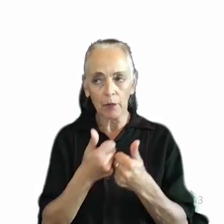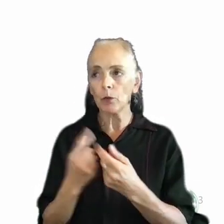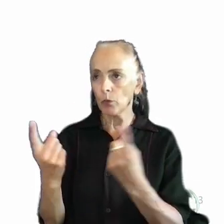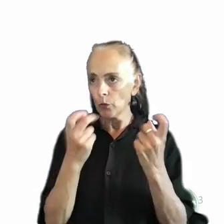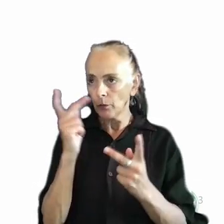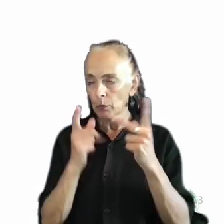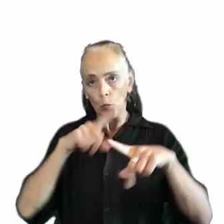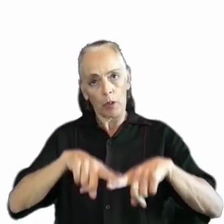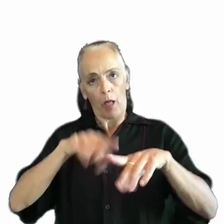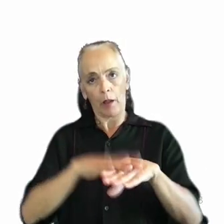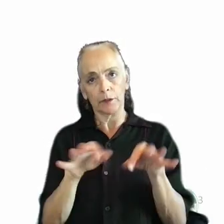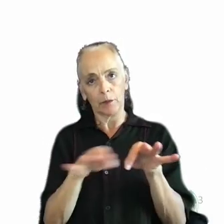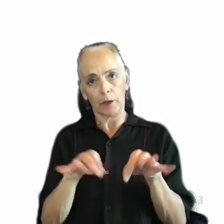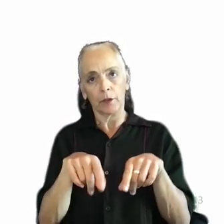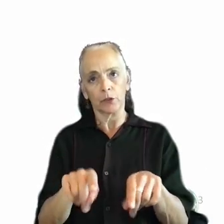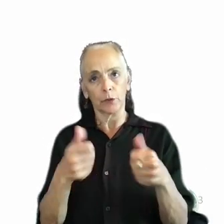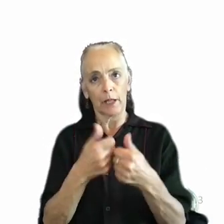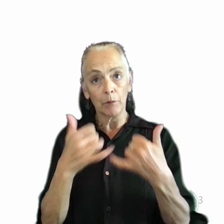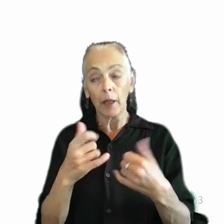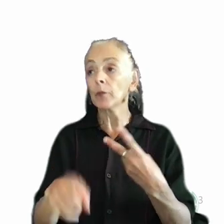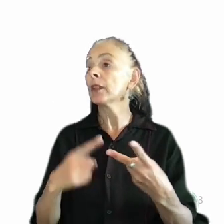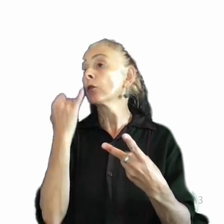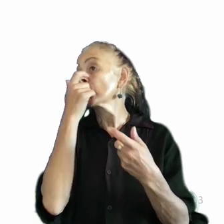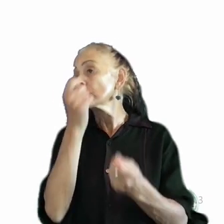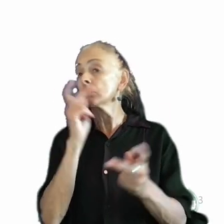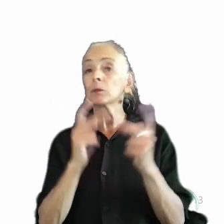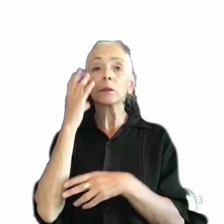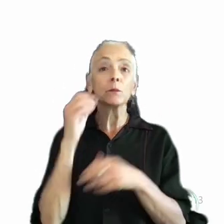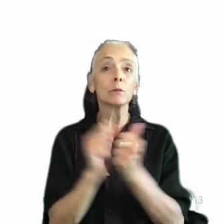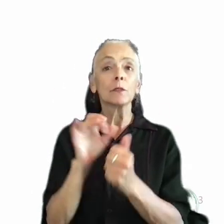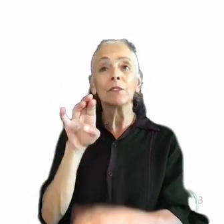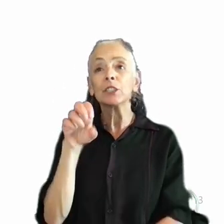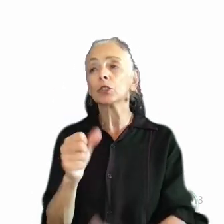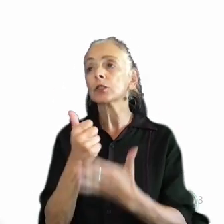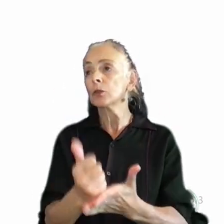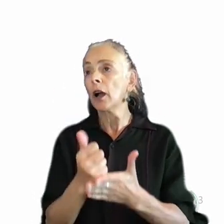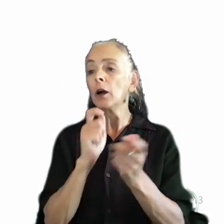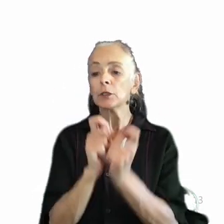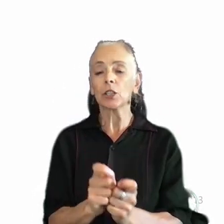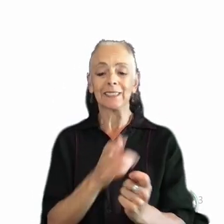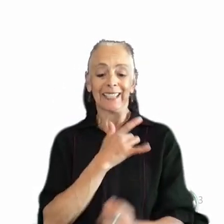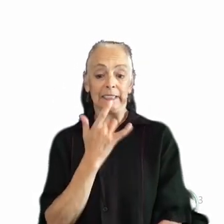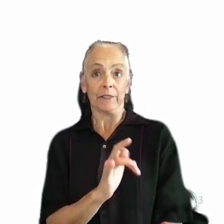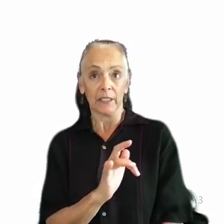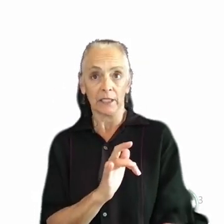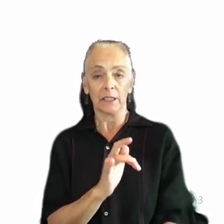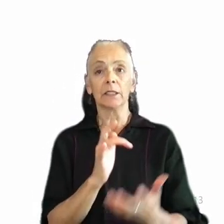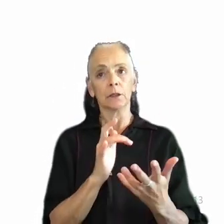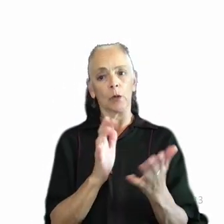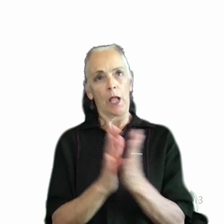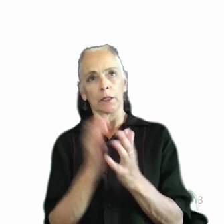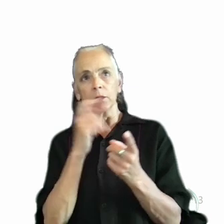subtitles during gameplay. If we're interested in people's experiences with features that help them adjust sensitivity, we ask about whether